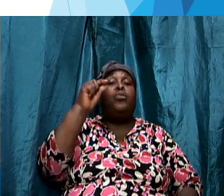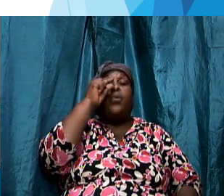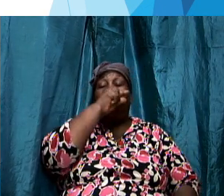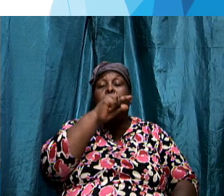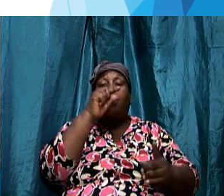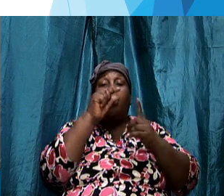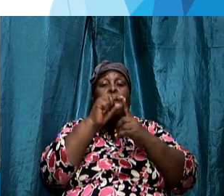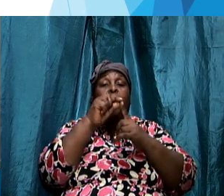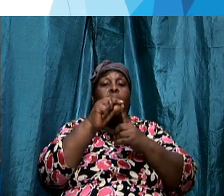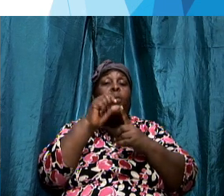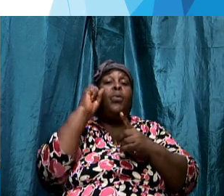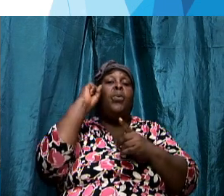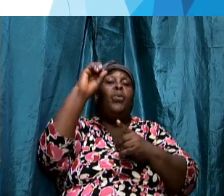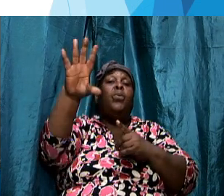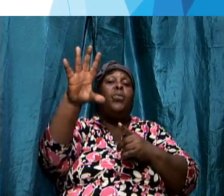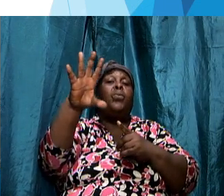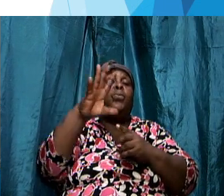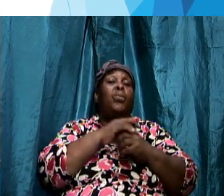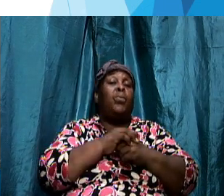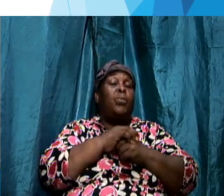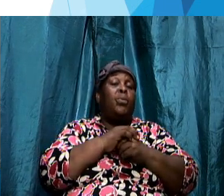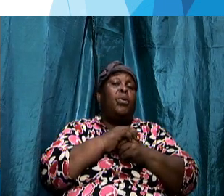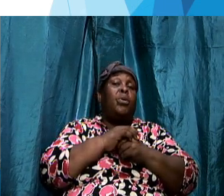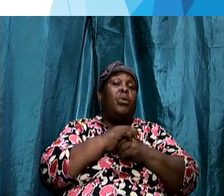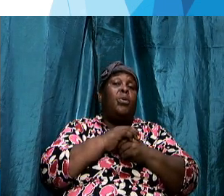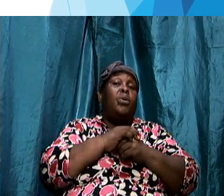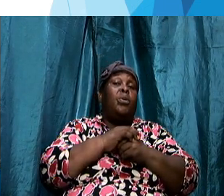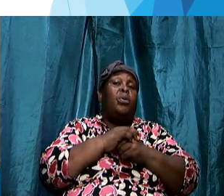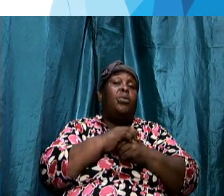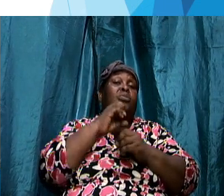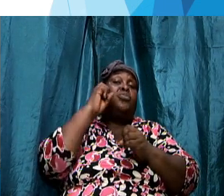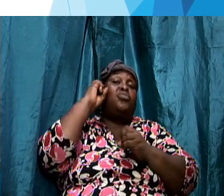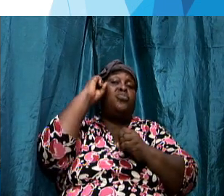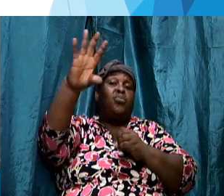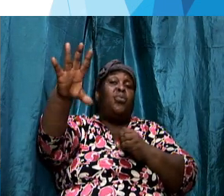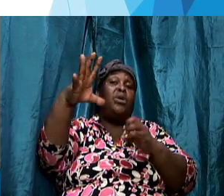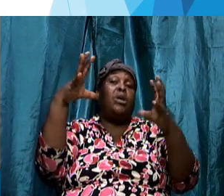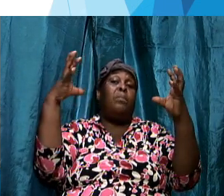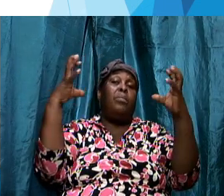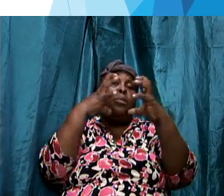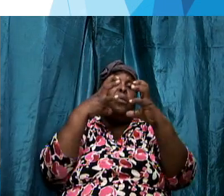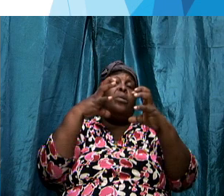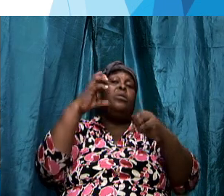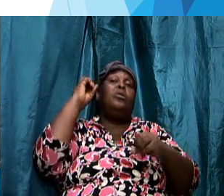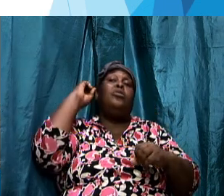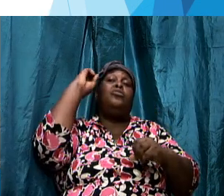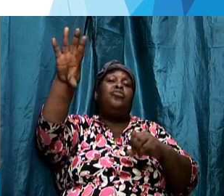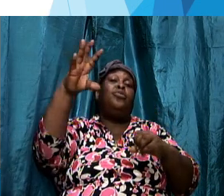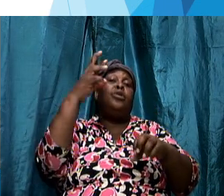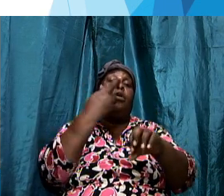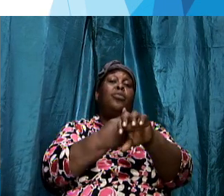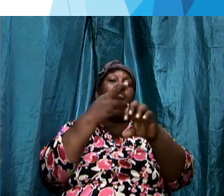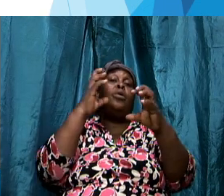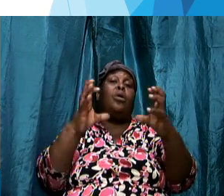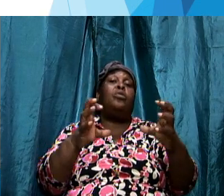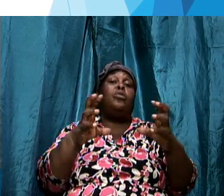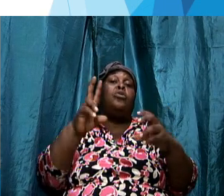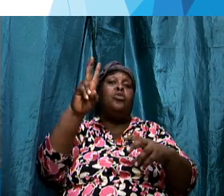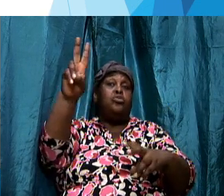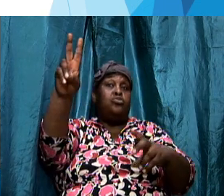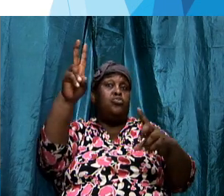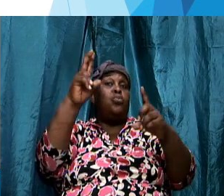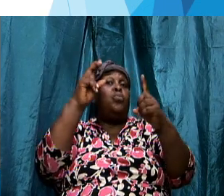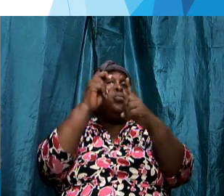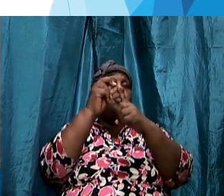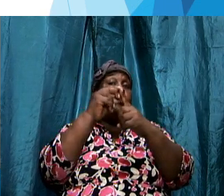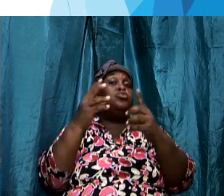means to throw i throw as it is throwing a ball or throwing a rock when the two words are compounded